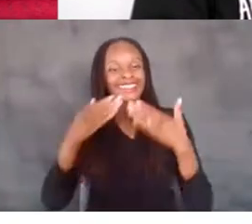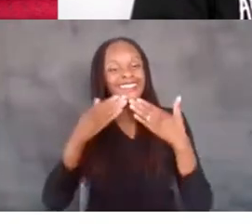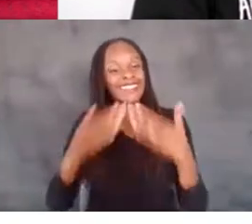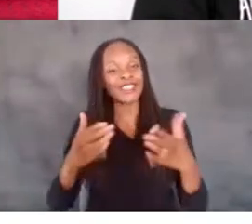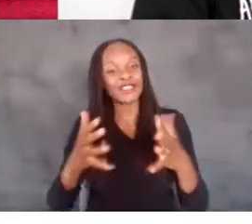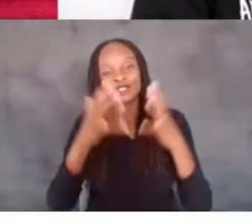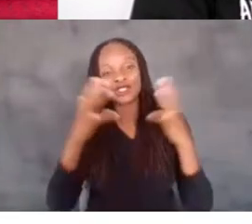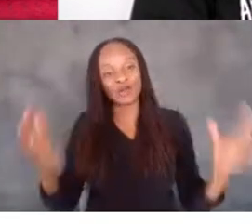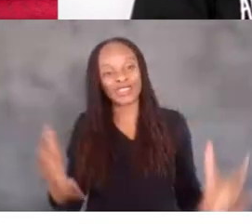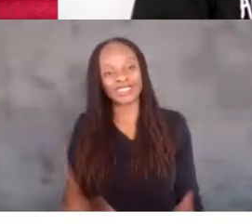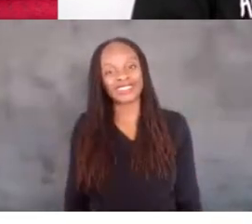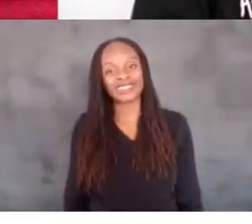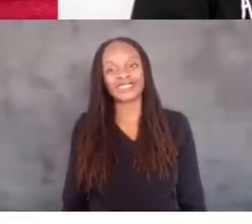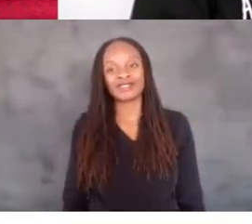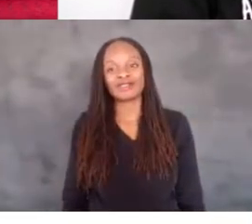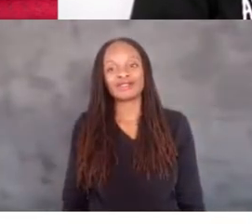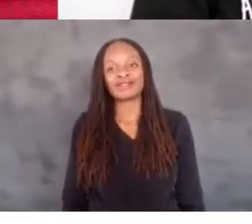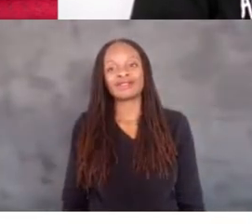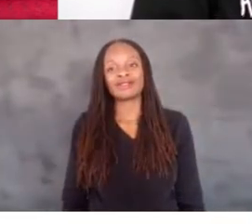much.